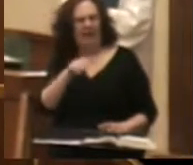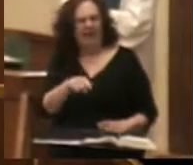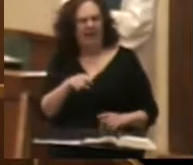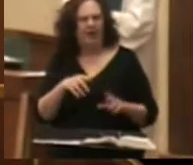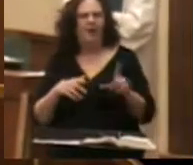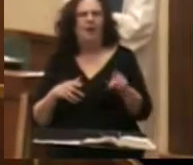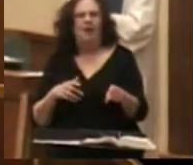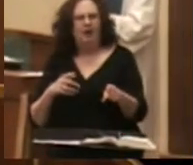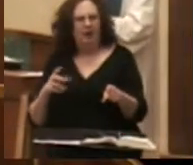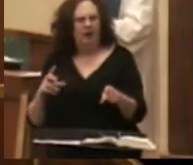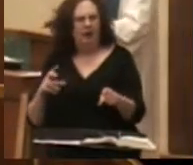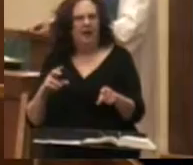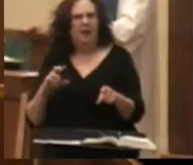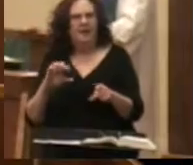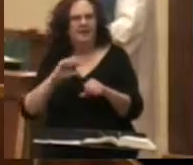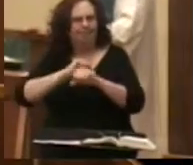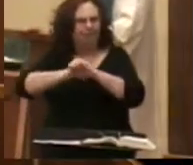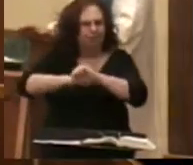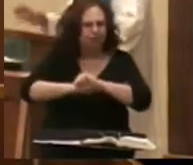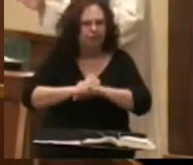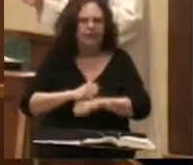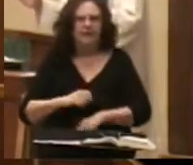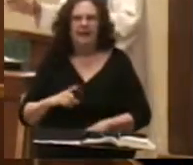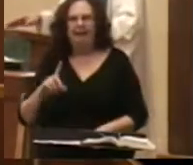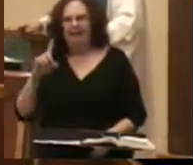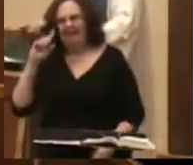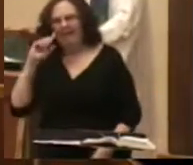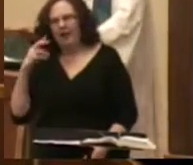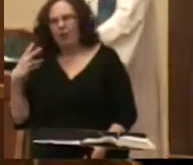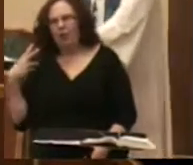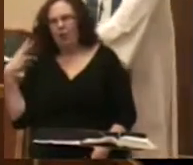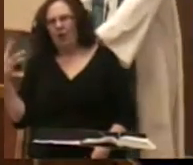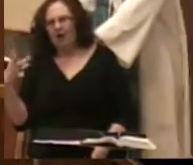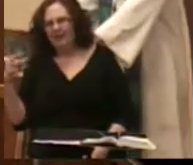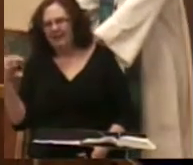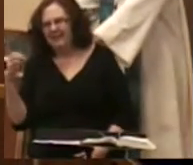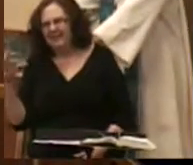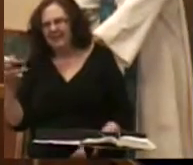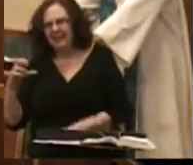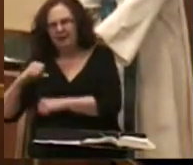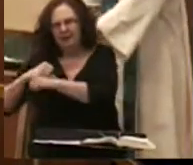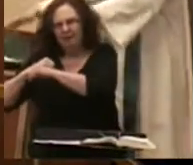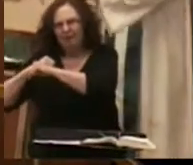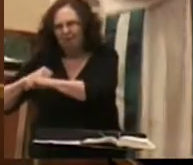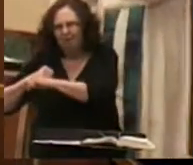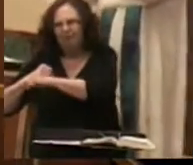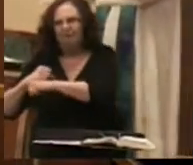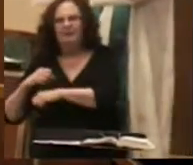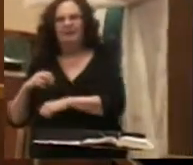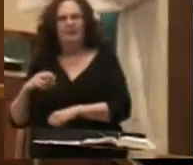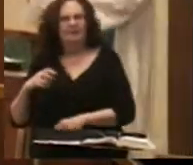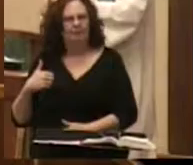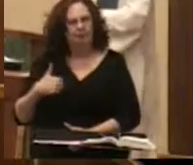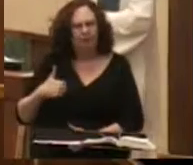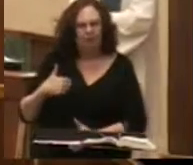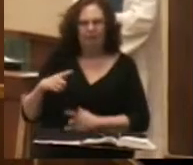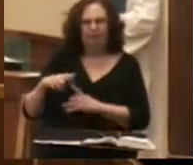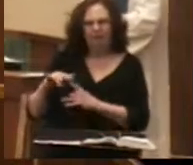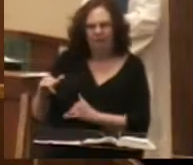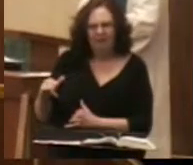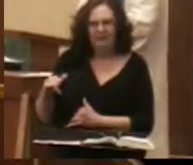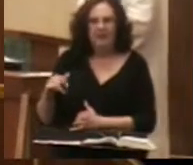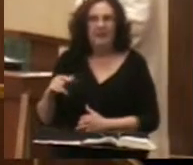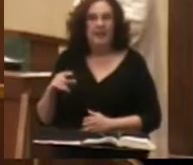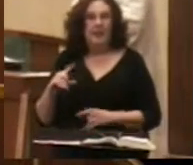authority like Washington, D.C. Now know that the promise given through the gospel that you are receiving even today